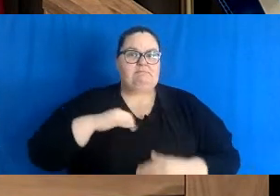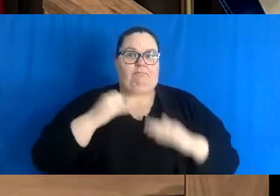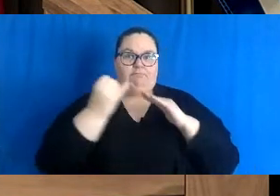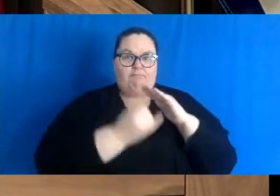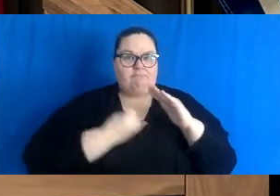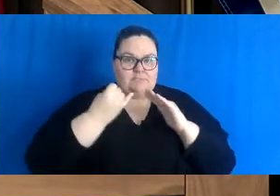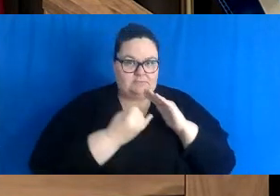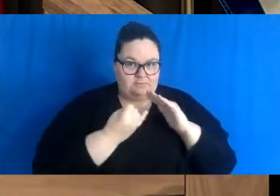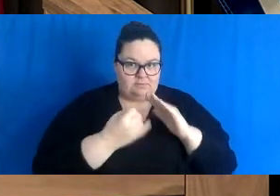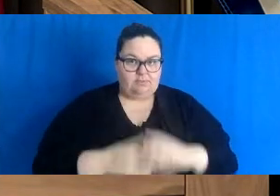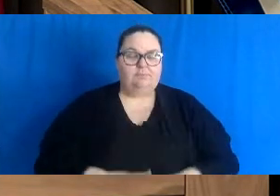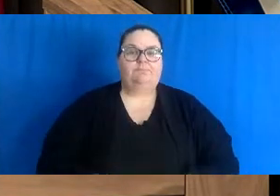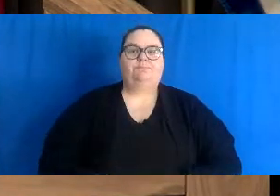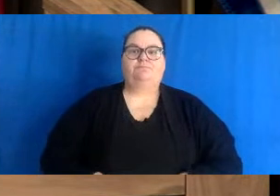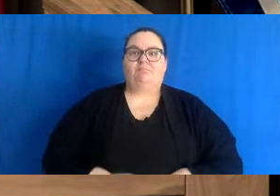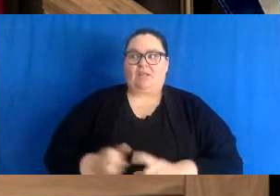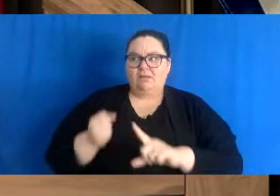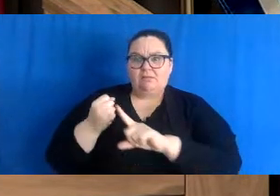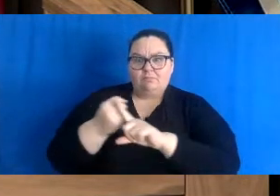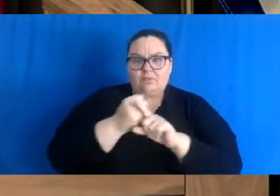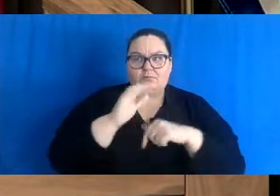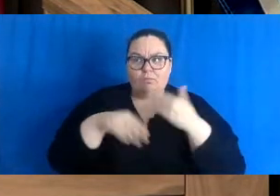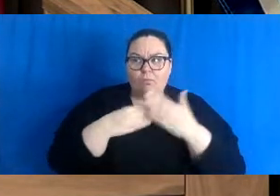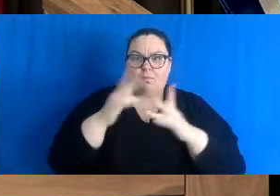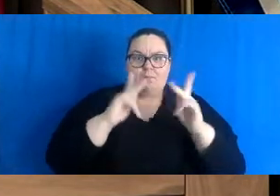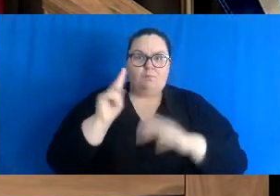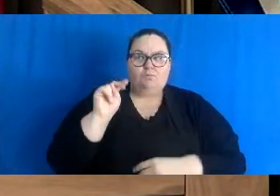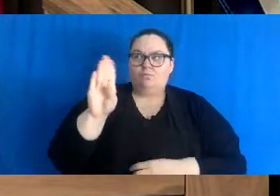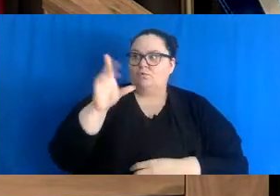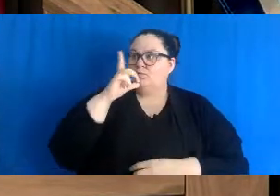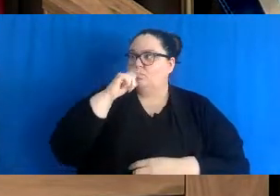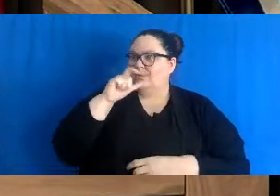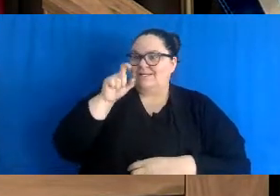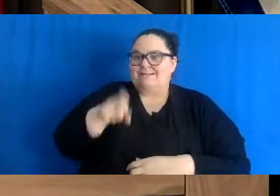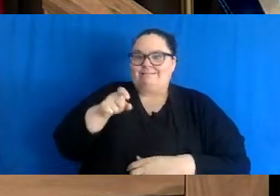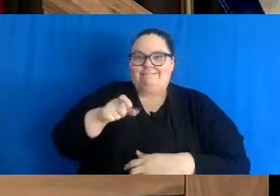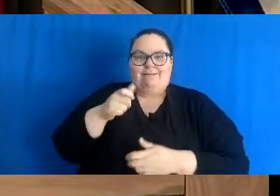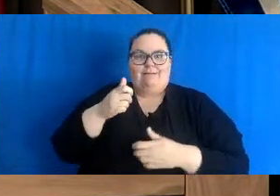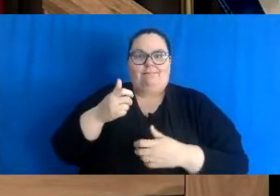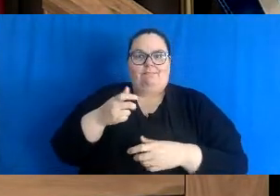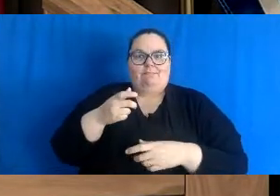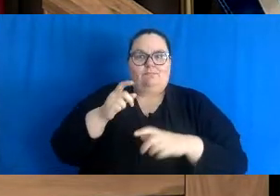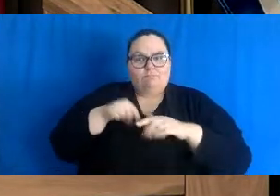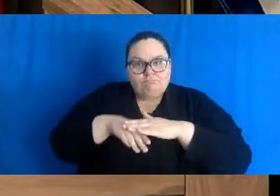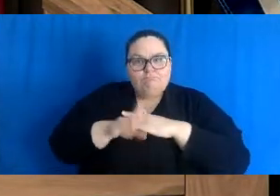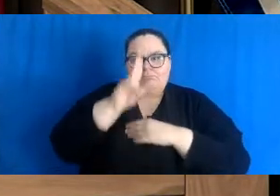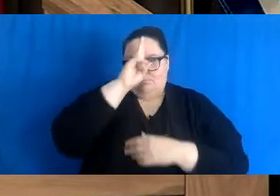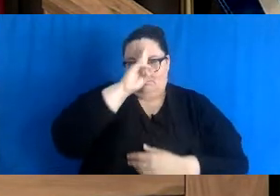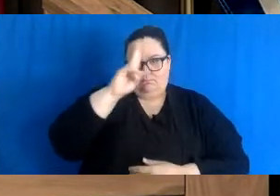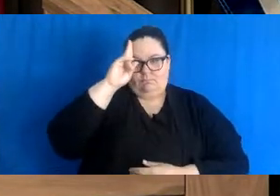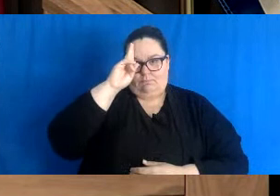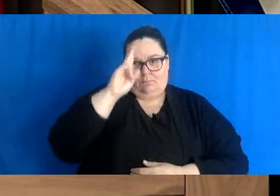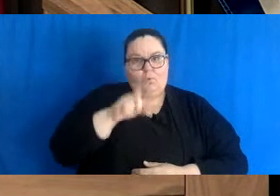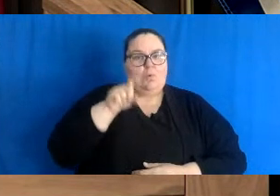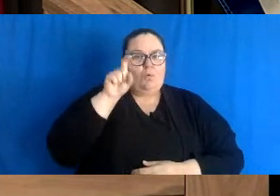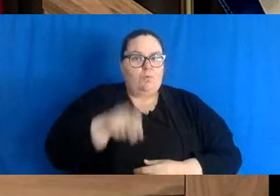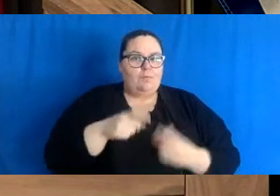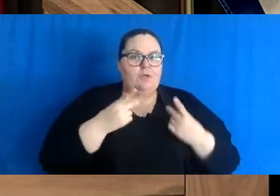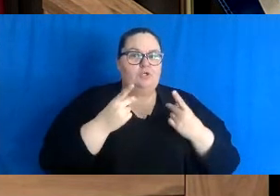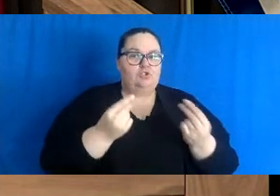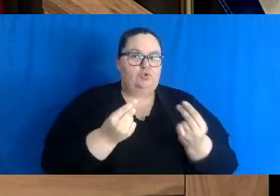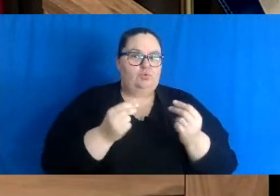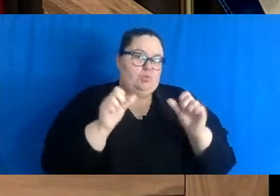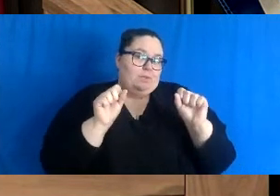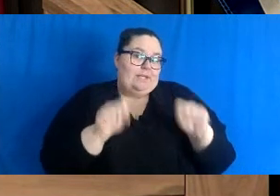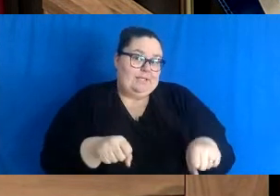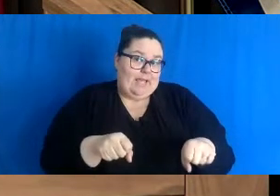also for all New Brunswickers who need primary healthcare. We must do what we can to mitigate the risks